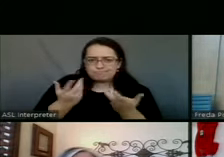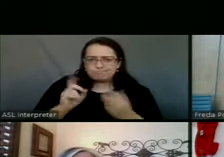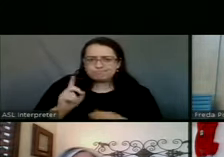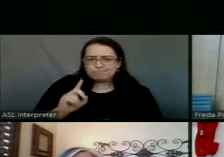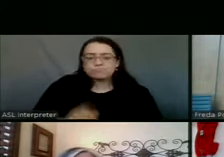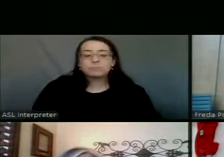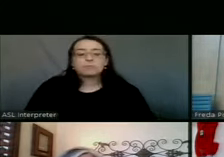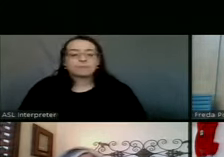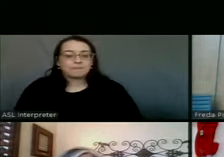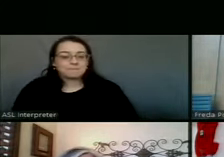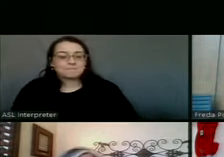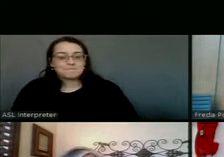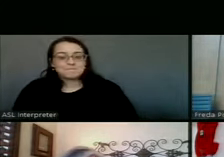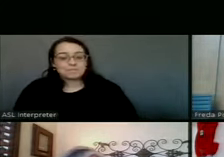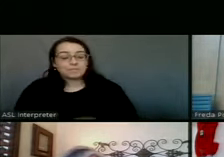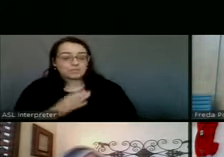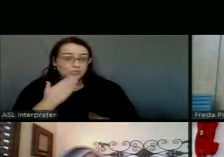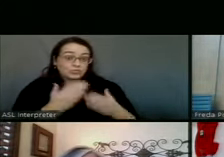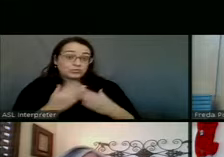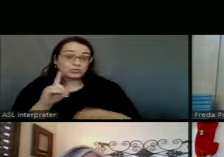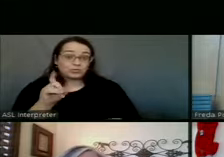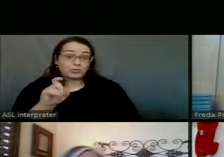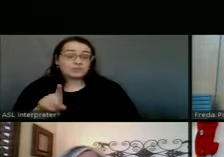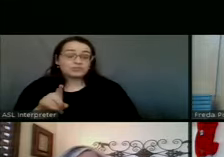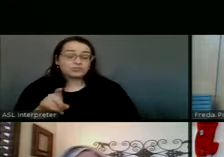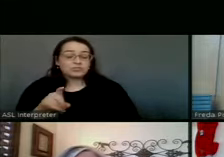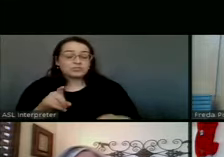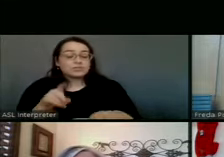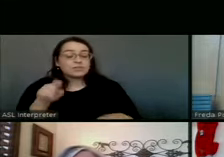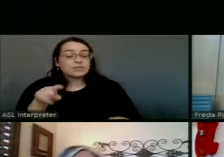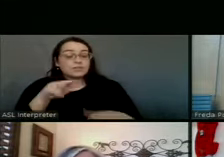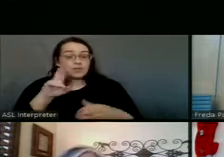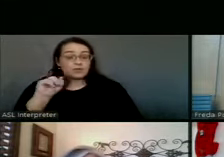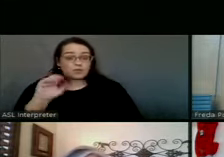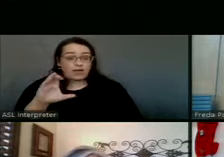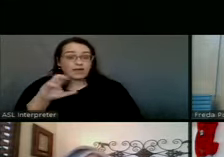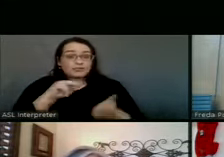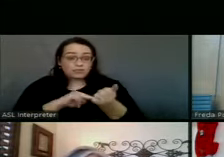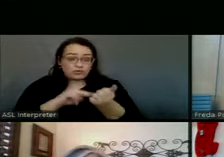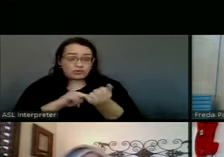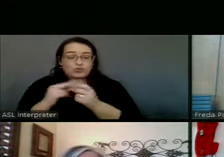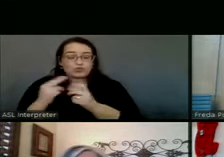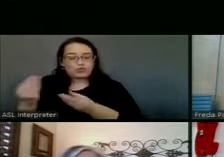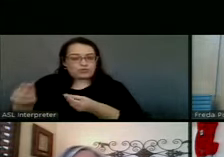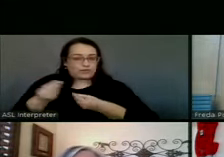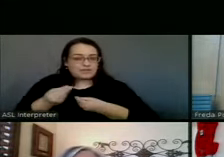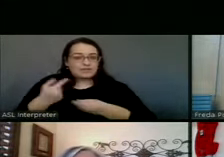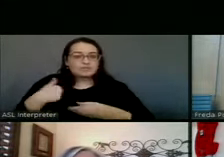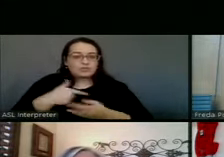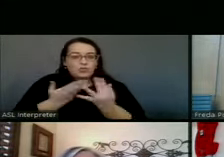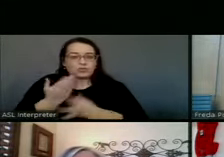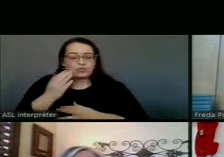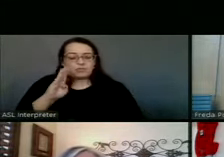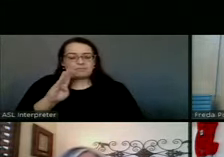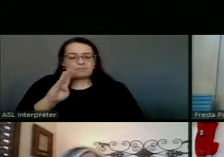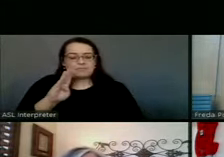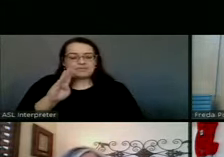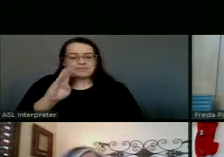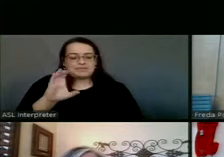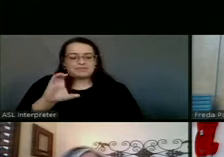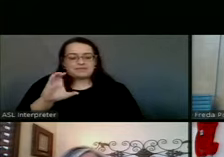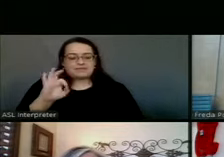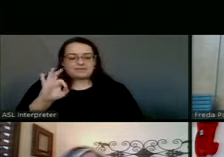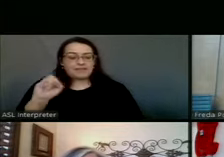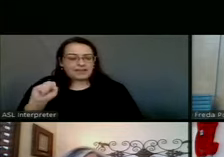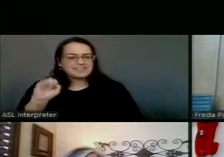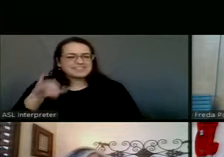So those are, those are great questions too. These nurses are assigned to us through BCFS, a disaster